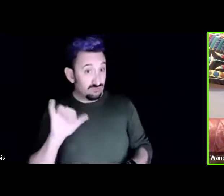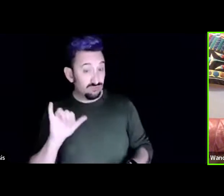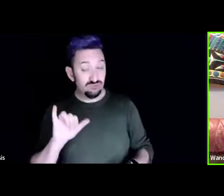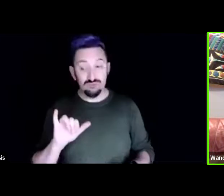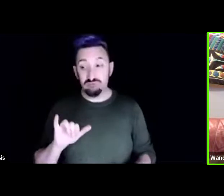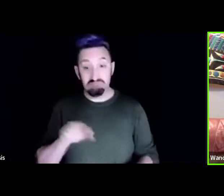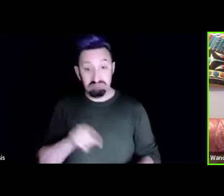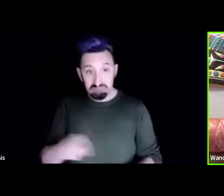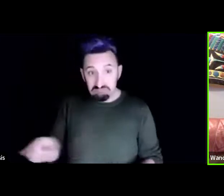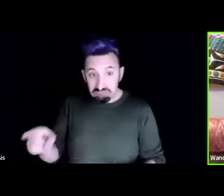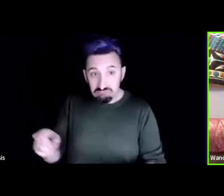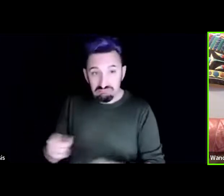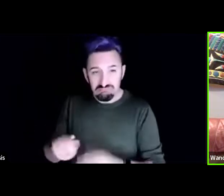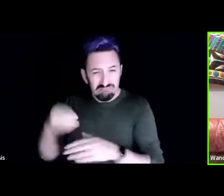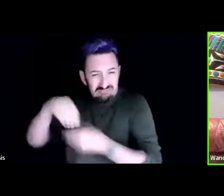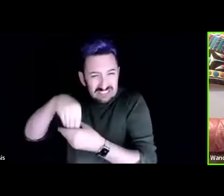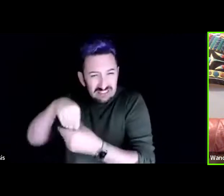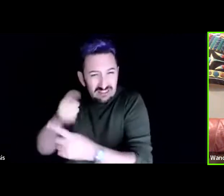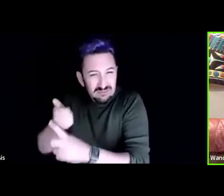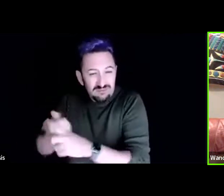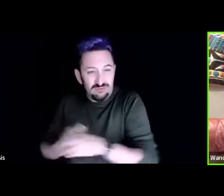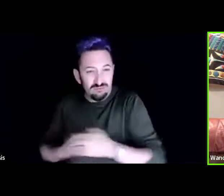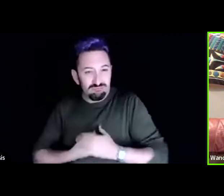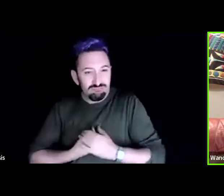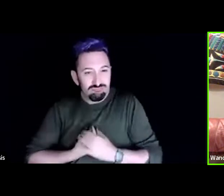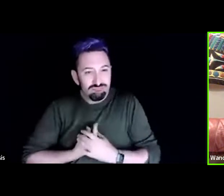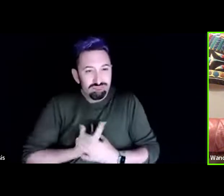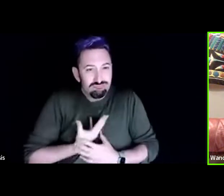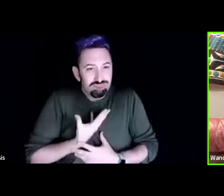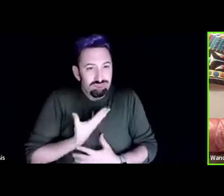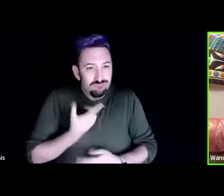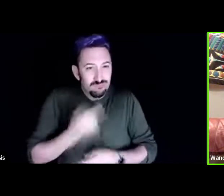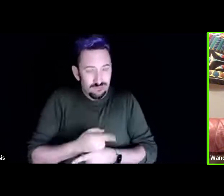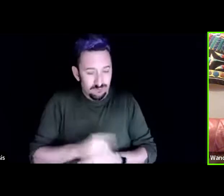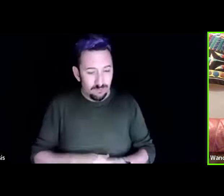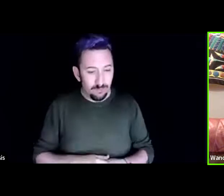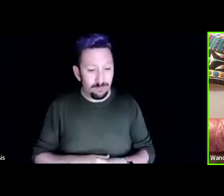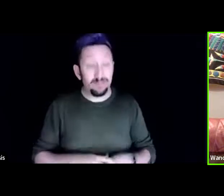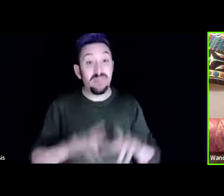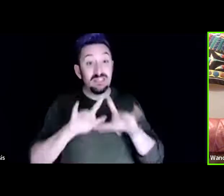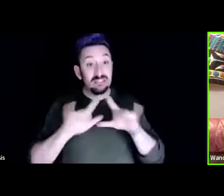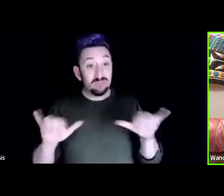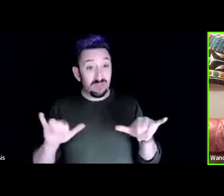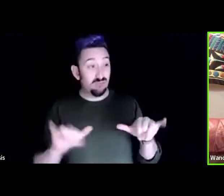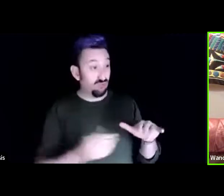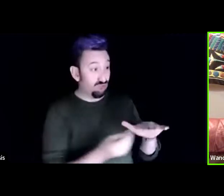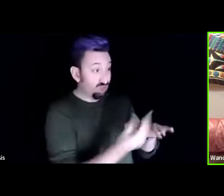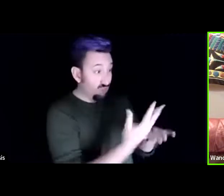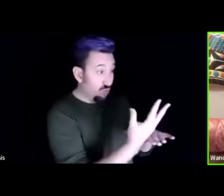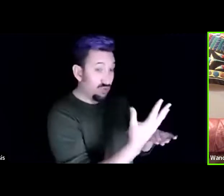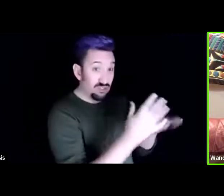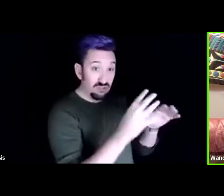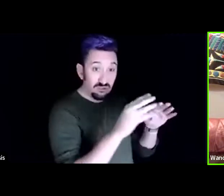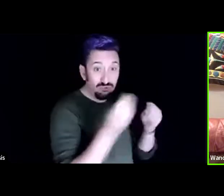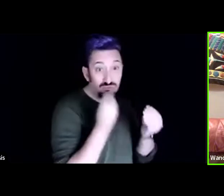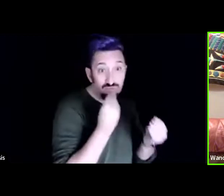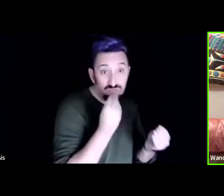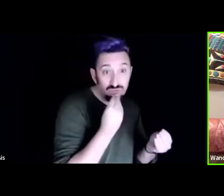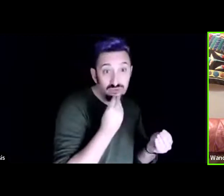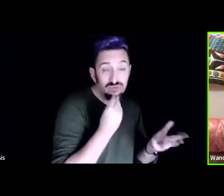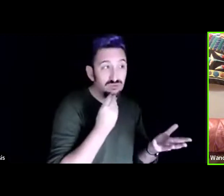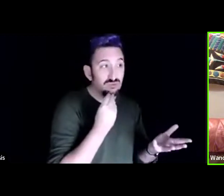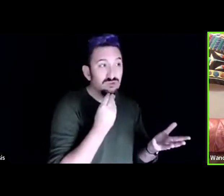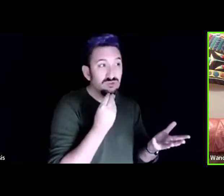then as we started growing our gardens what I also discovered was that we were cultivating community right so how